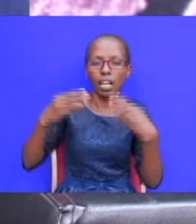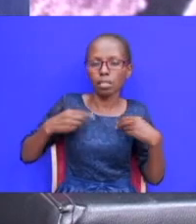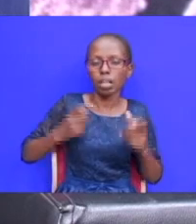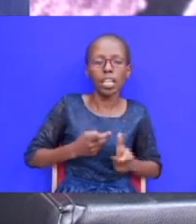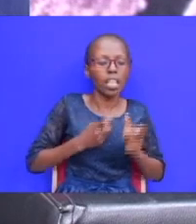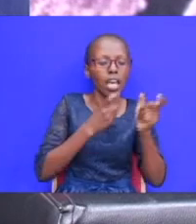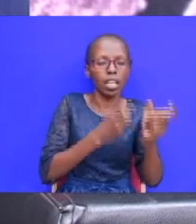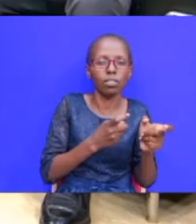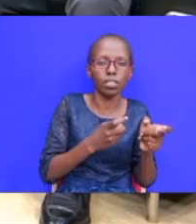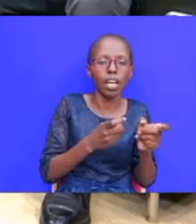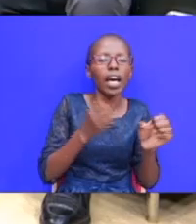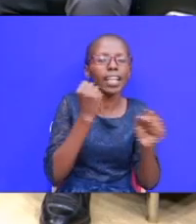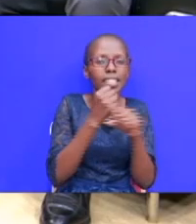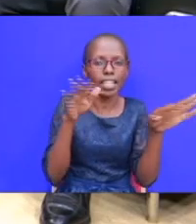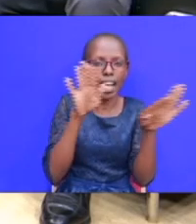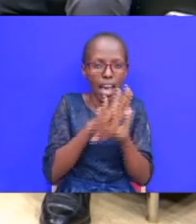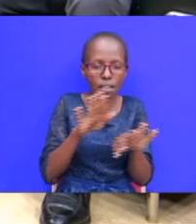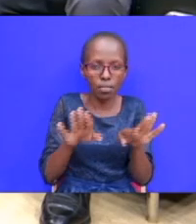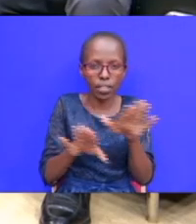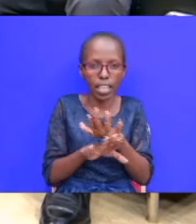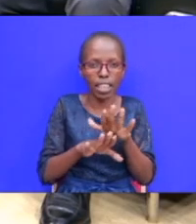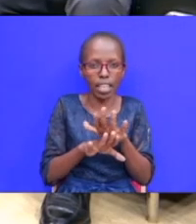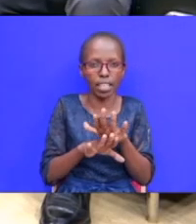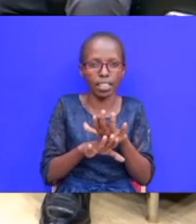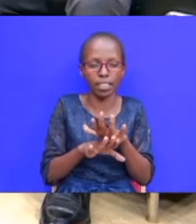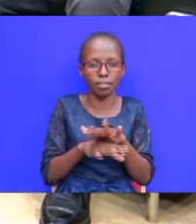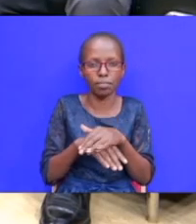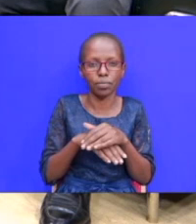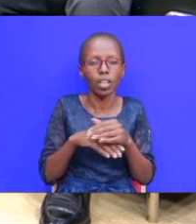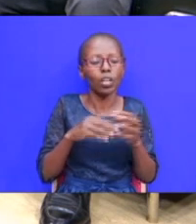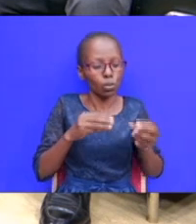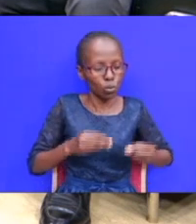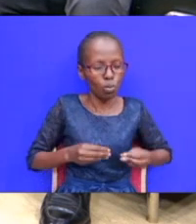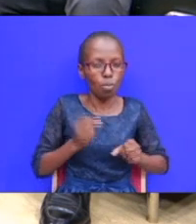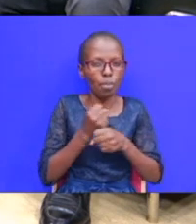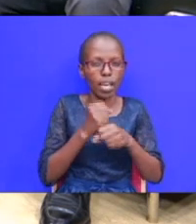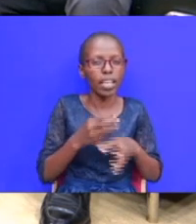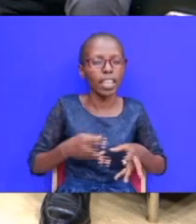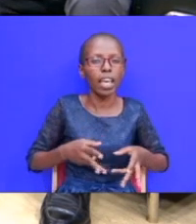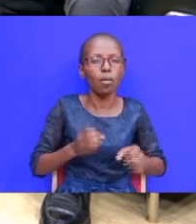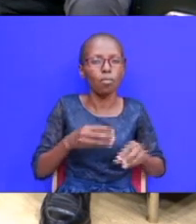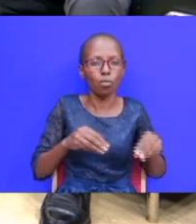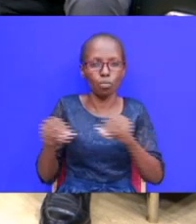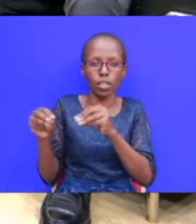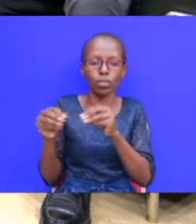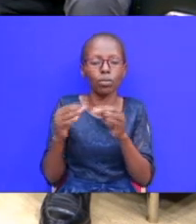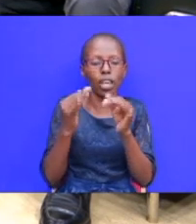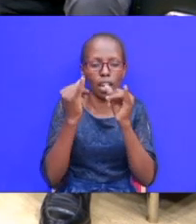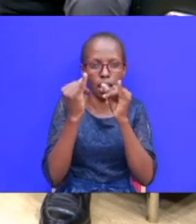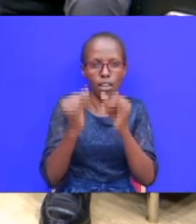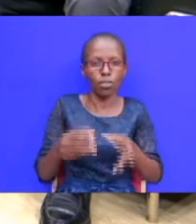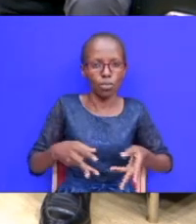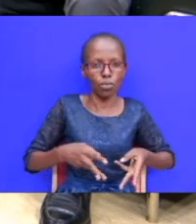the gift and now did everything to facilitate their movement to the new land so the gift is not as important